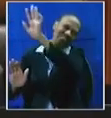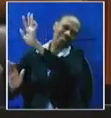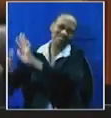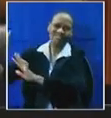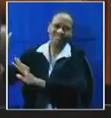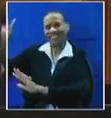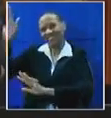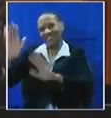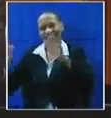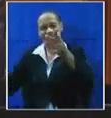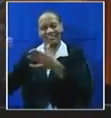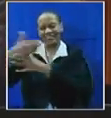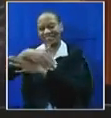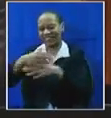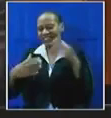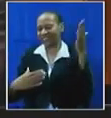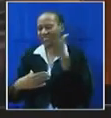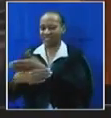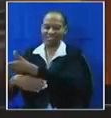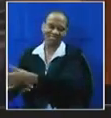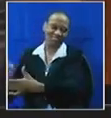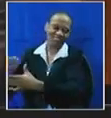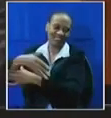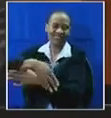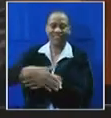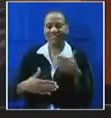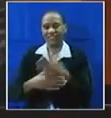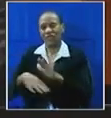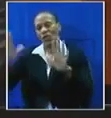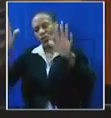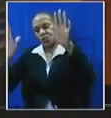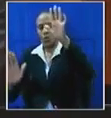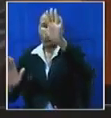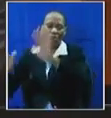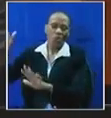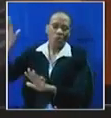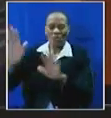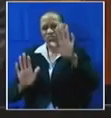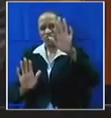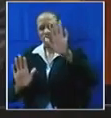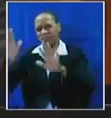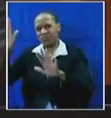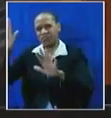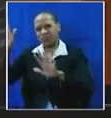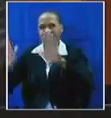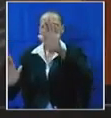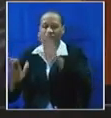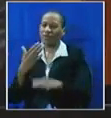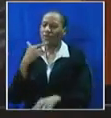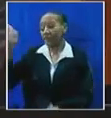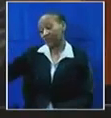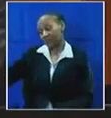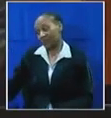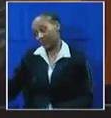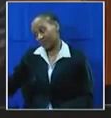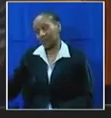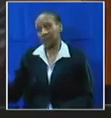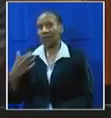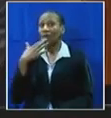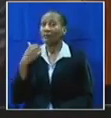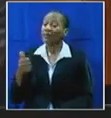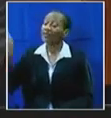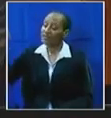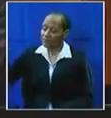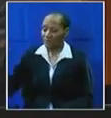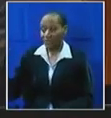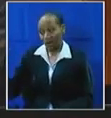person. Point of order, house, Chair, person. Can you please sit down? Order. No, no, Order, please sit down. As per the rules of the joint city.